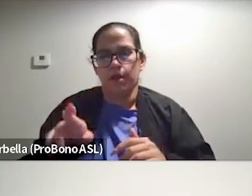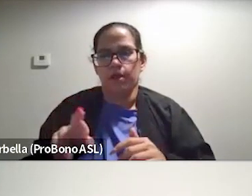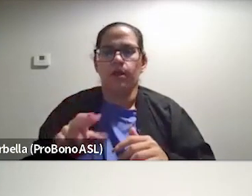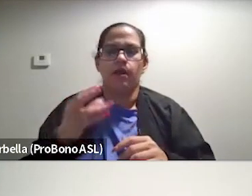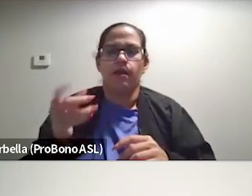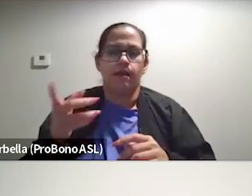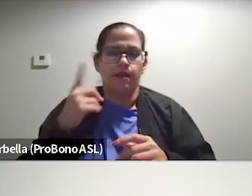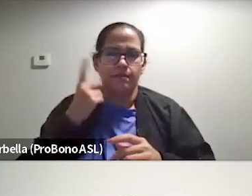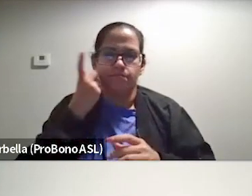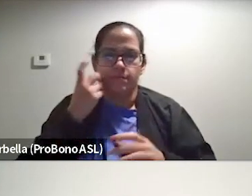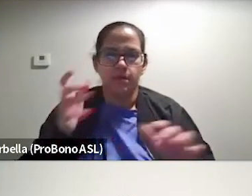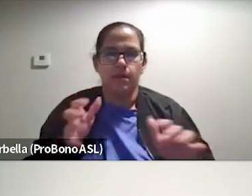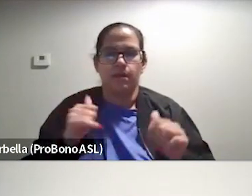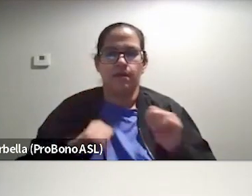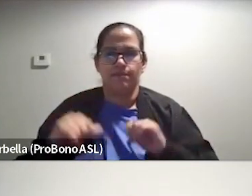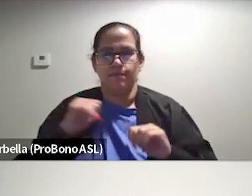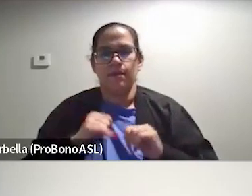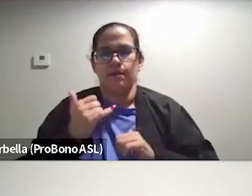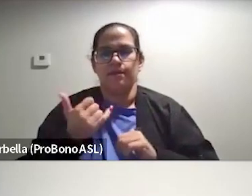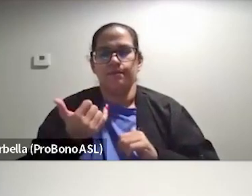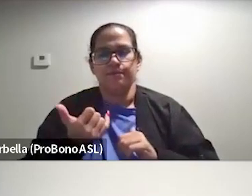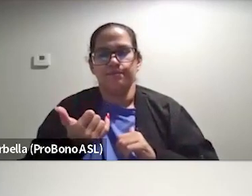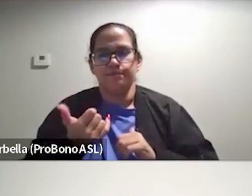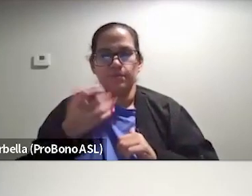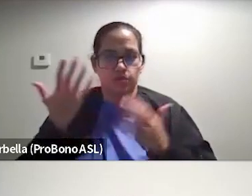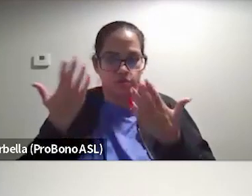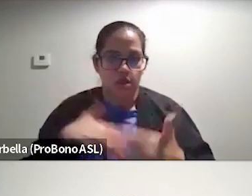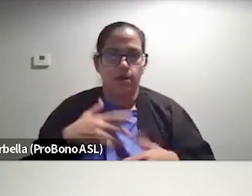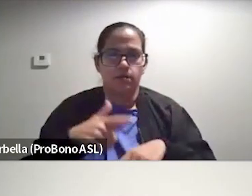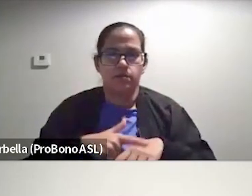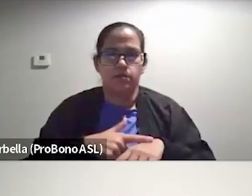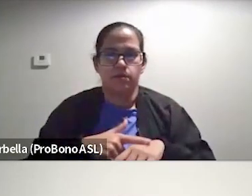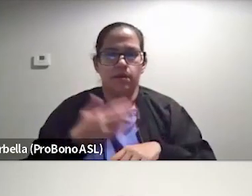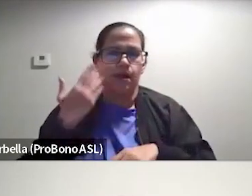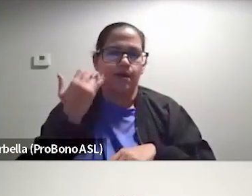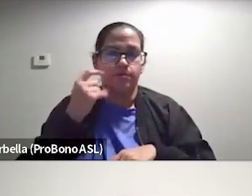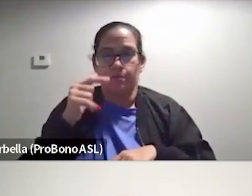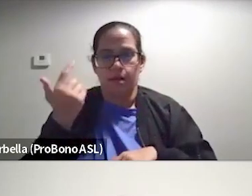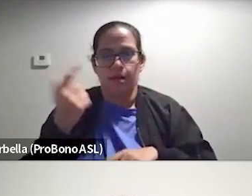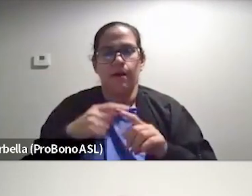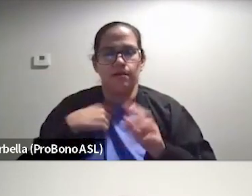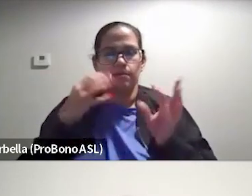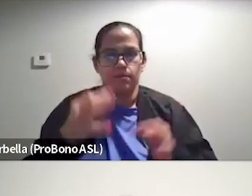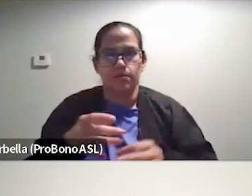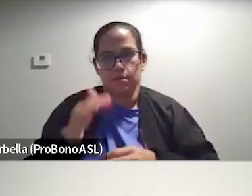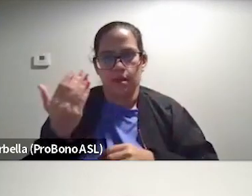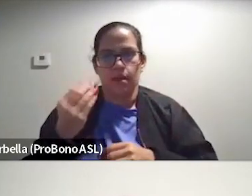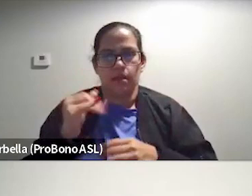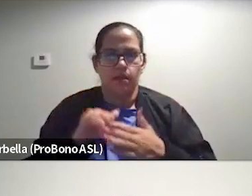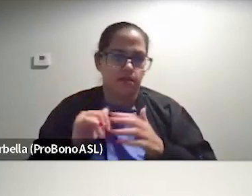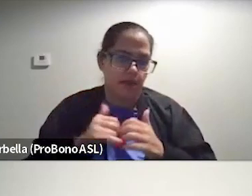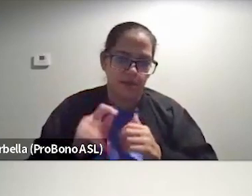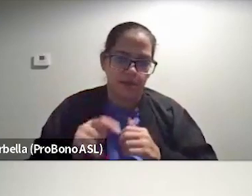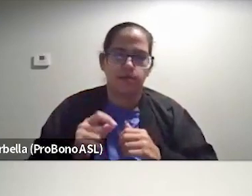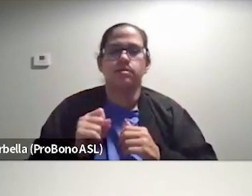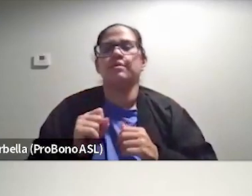Academia. And that character is dark skin. I don't know if she's supposed to be black, but I've decided she is black and that's just how it is.